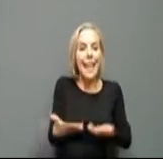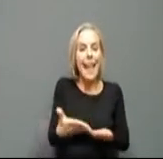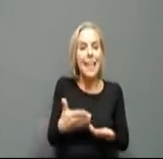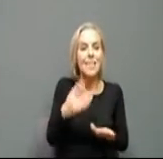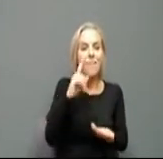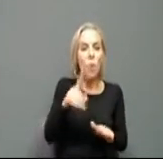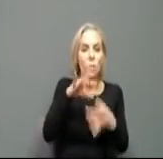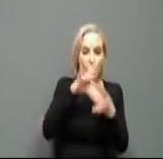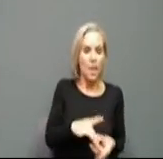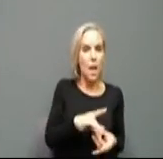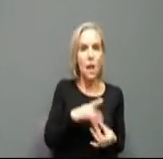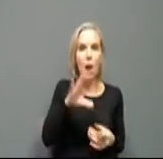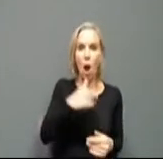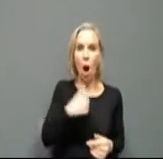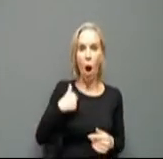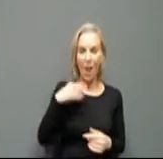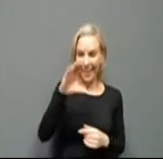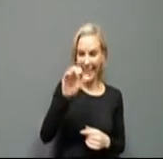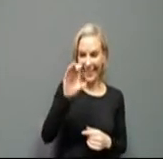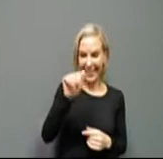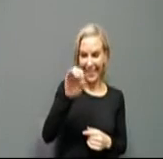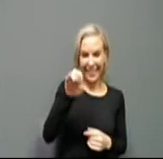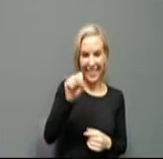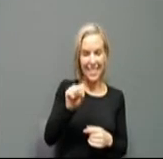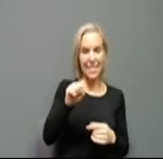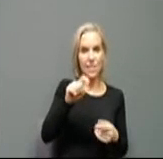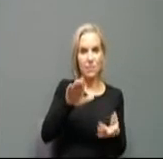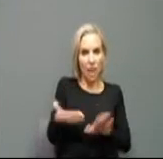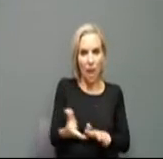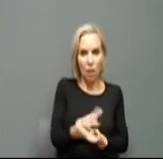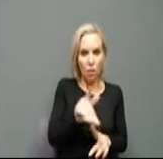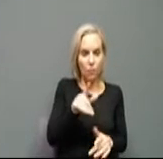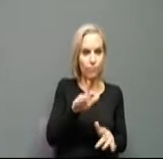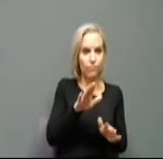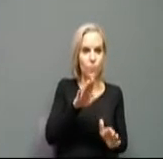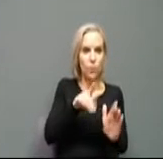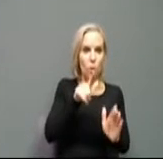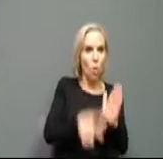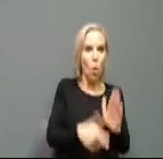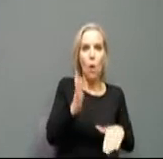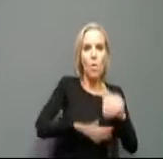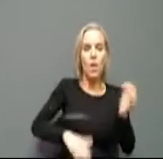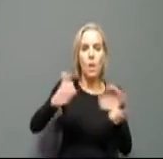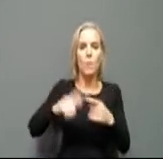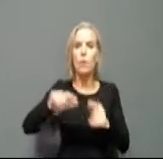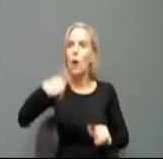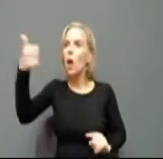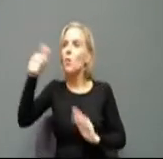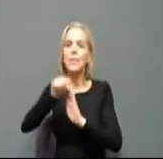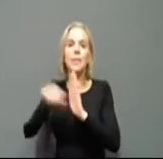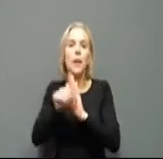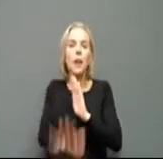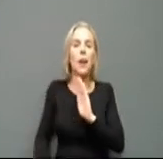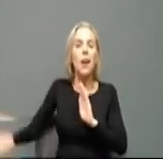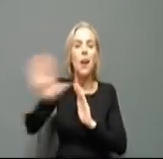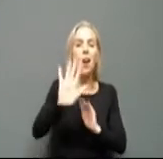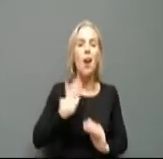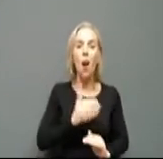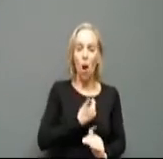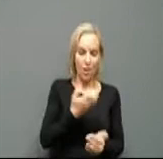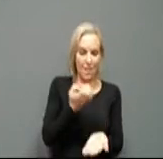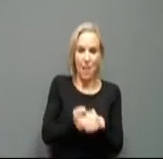our cases lower in many ways than just about every state in the country, but our economy is taking off